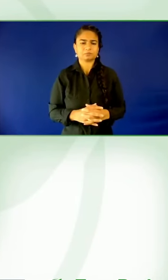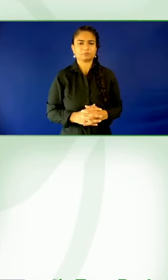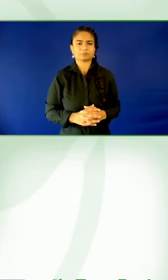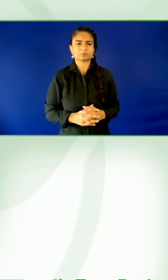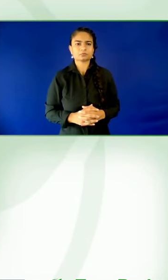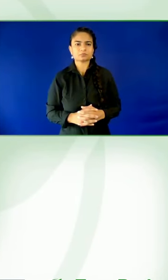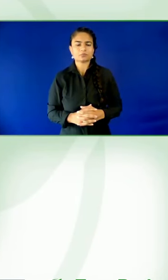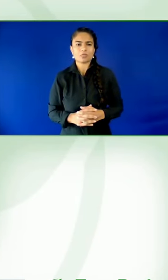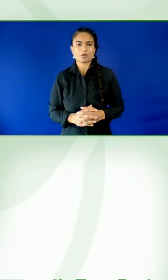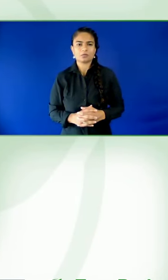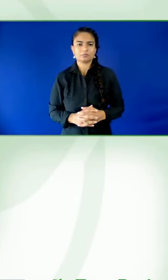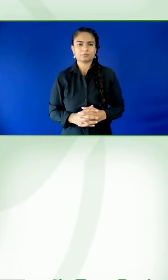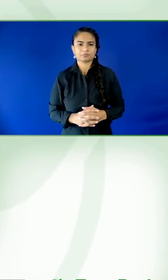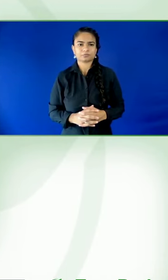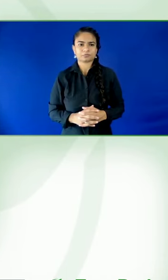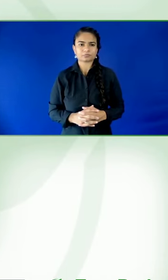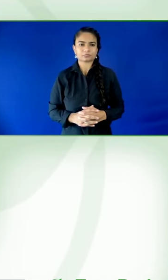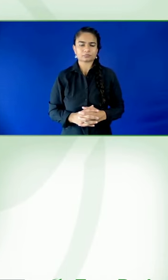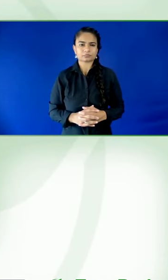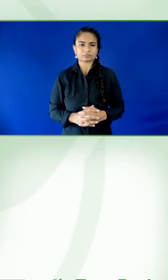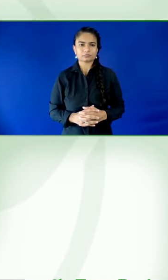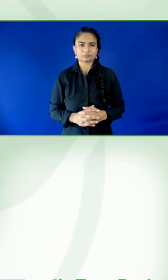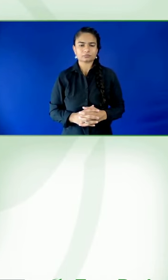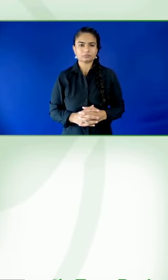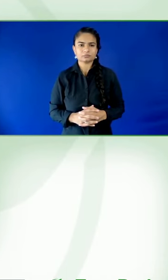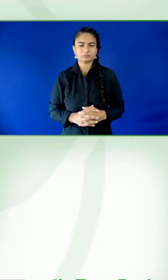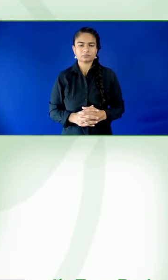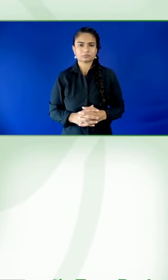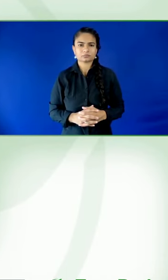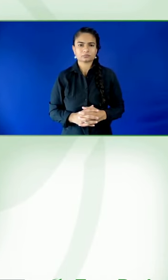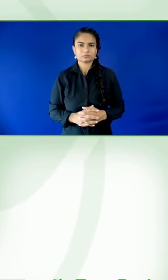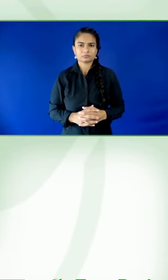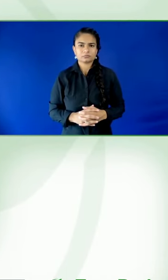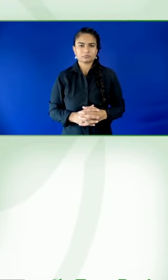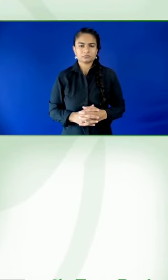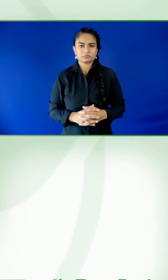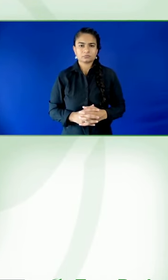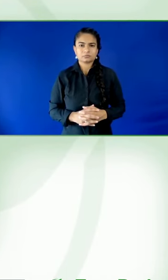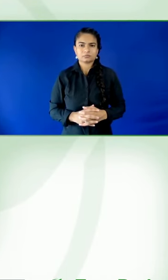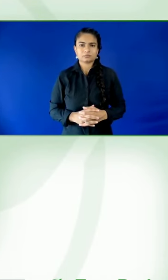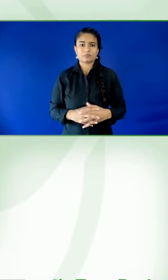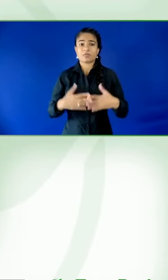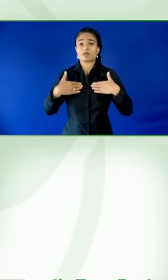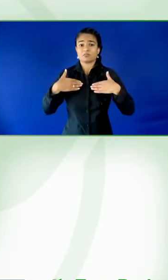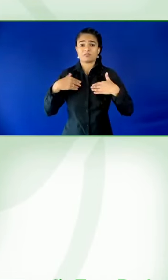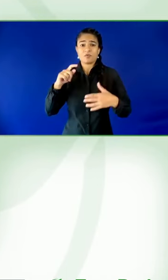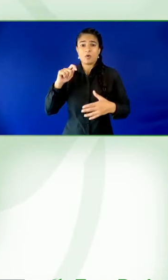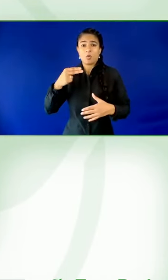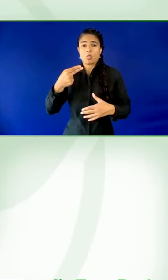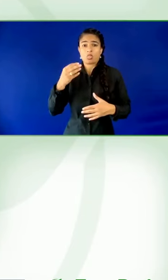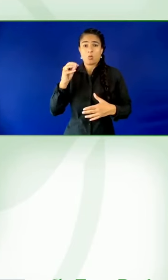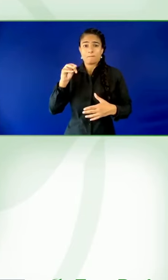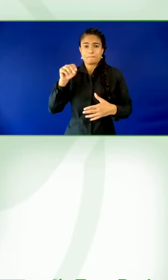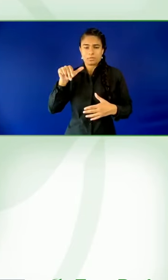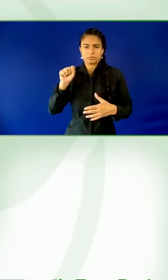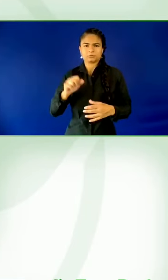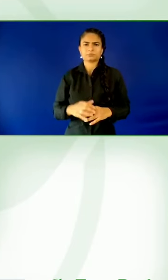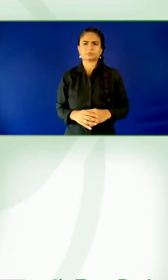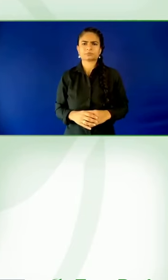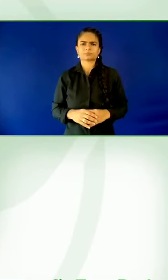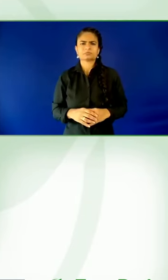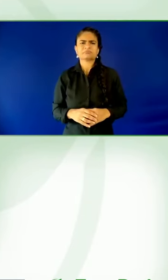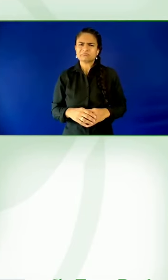organizations, the I Foundation, Elderly Foundation. So we tightly work closely together. I'm also not aware of very